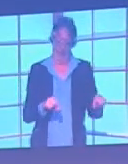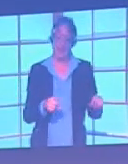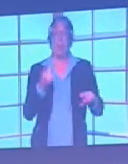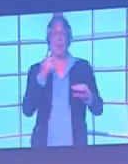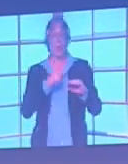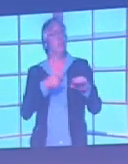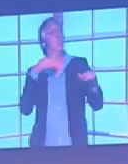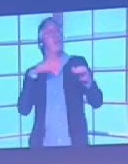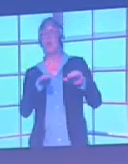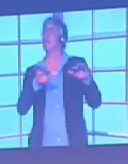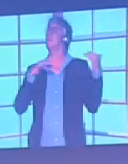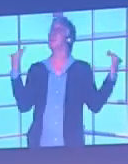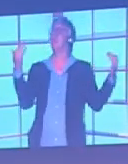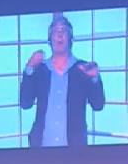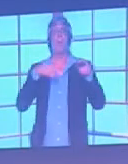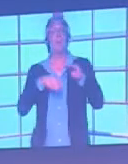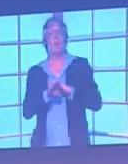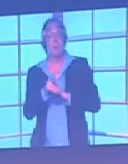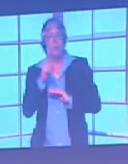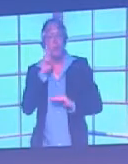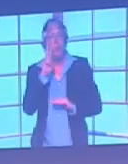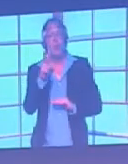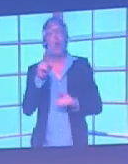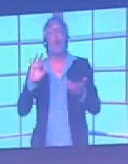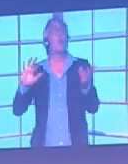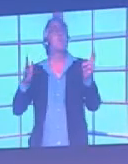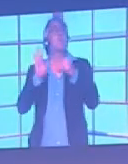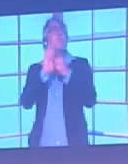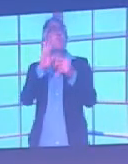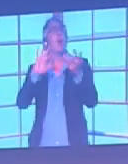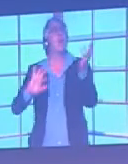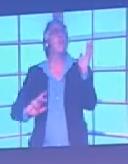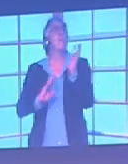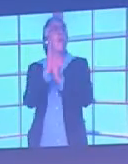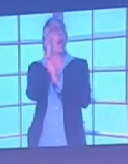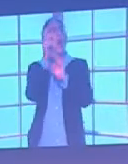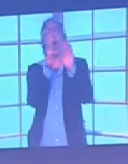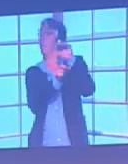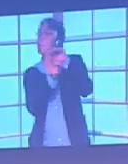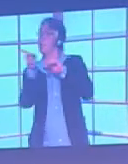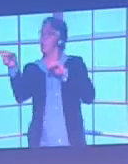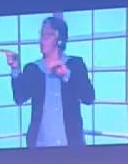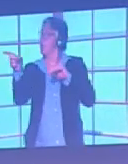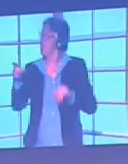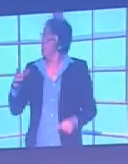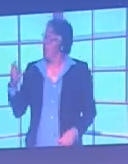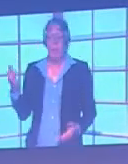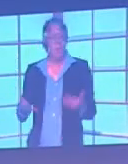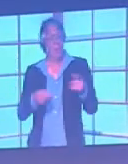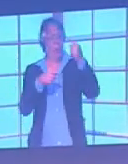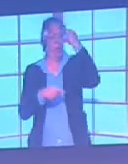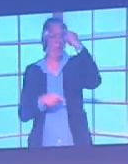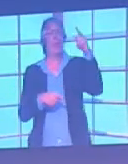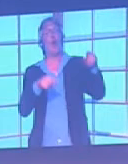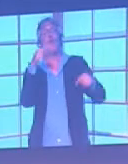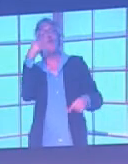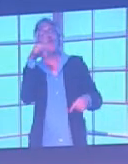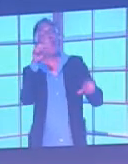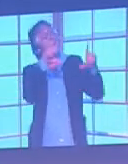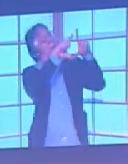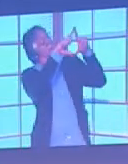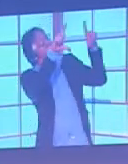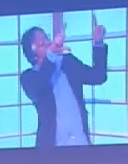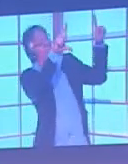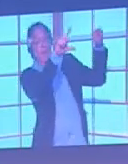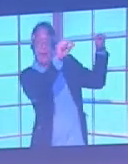And if you take fire exit notices as an example, you might think that to put a green fire exit notice on a